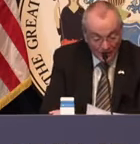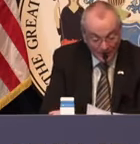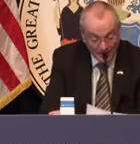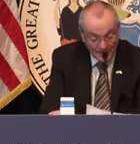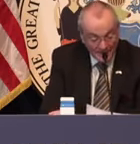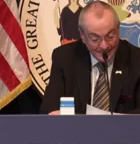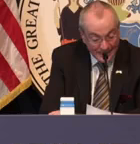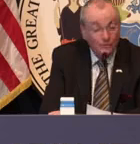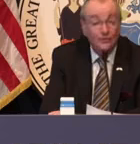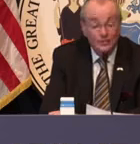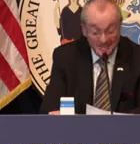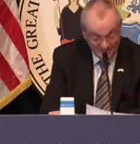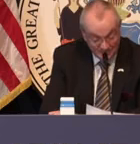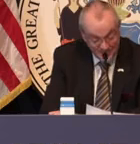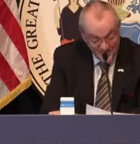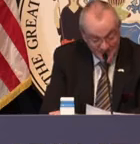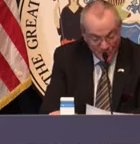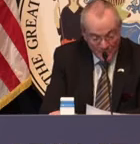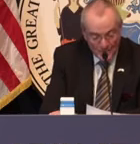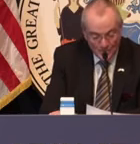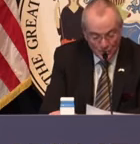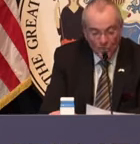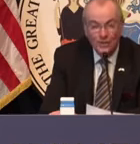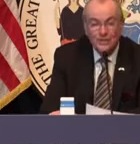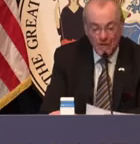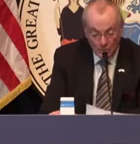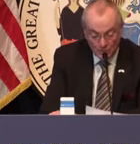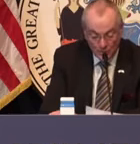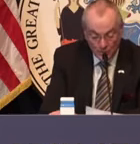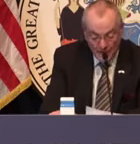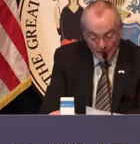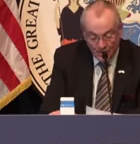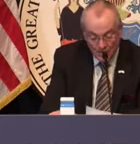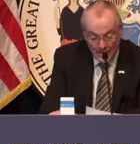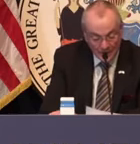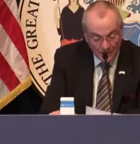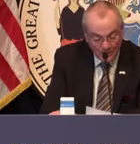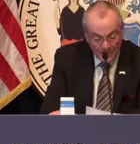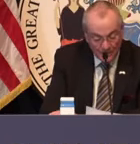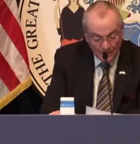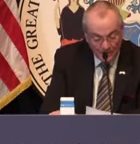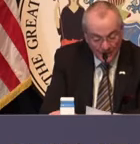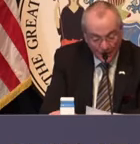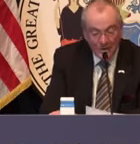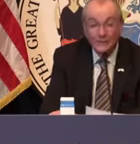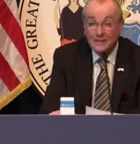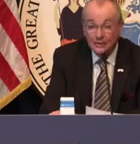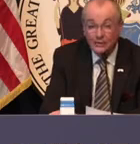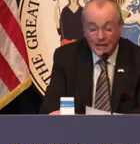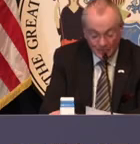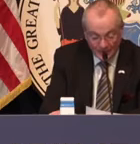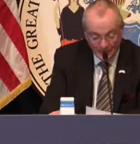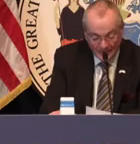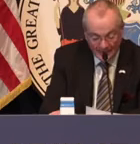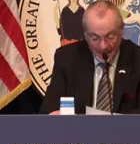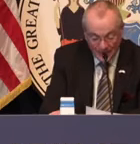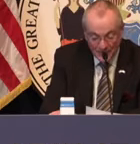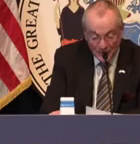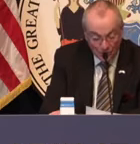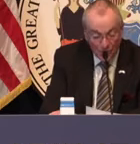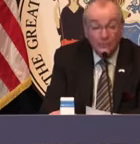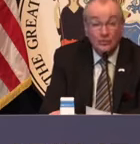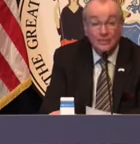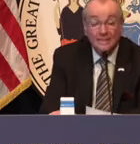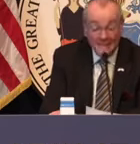get nervous out there, but that was her title. Born in East Orange, Carol would make her impact on the families around the intersection of Linden